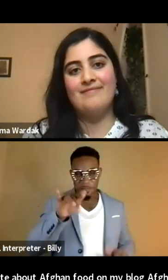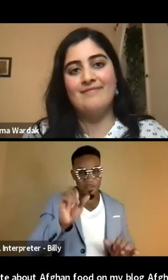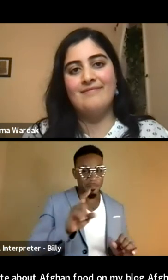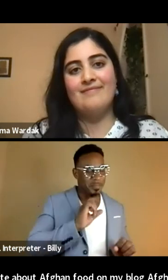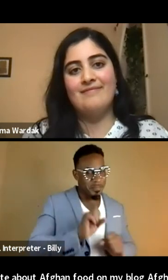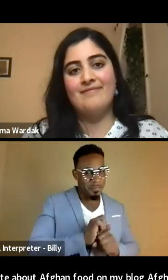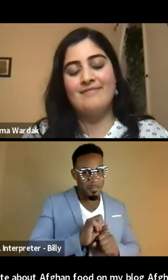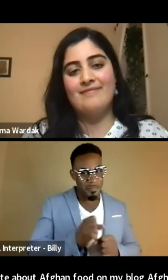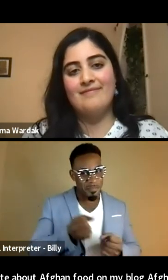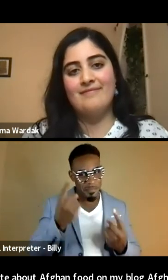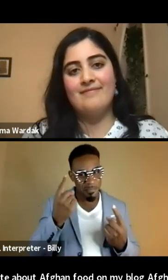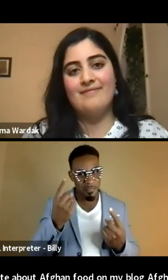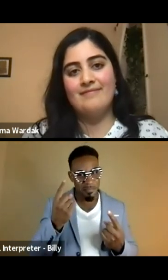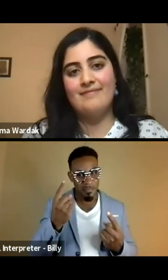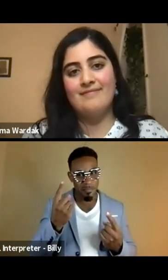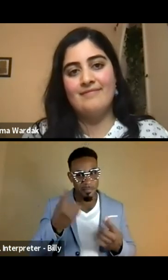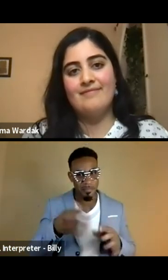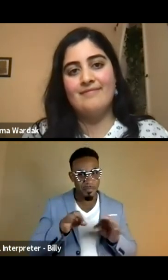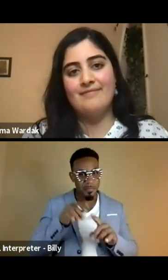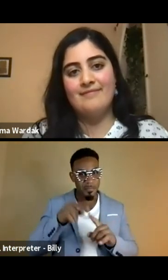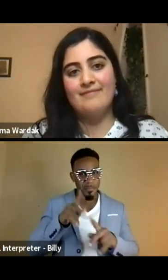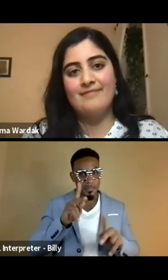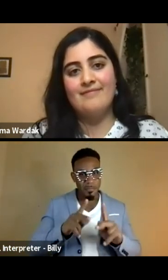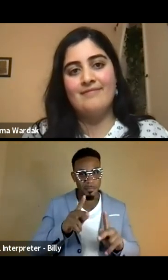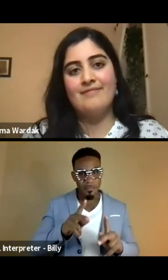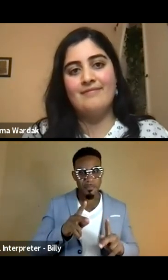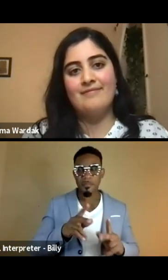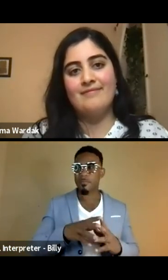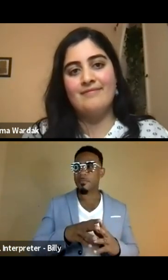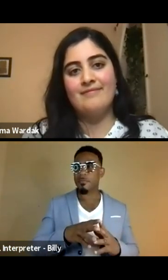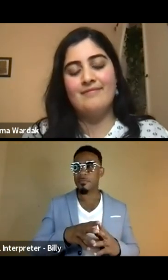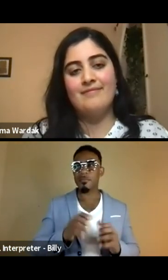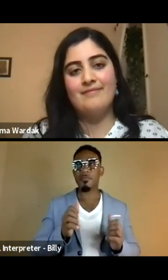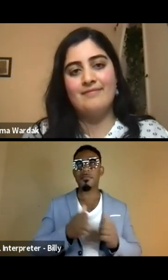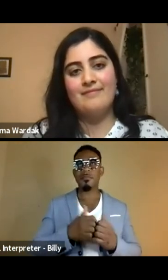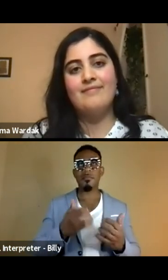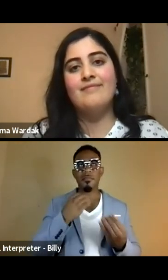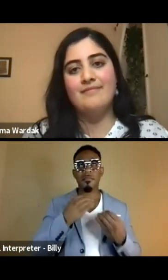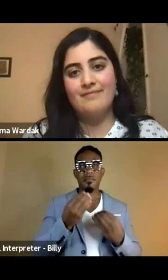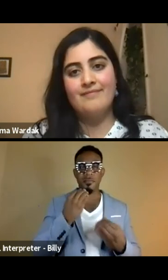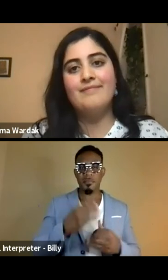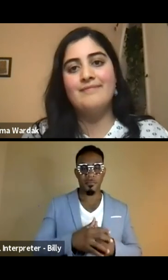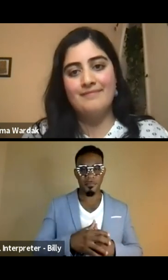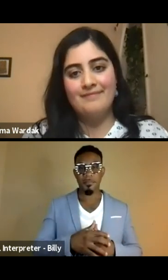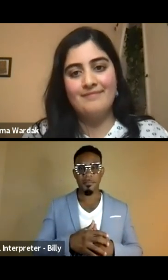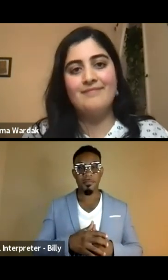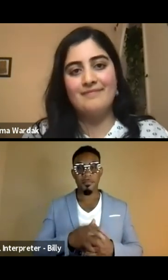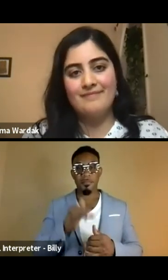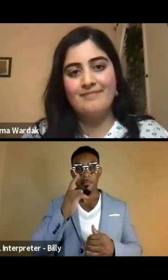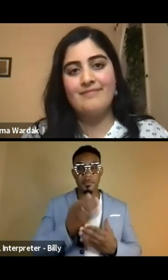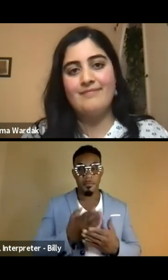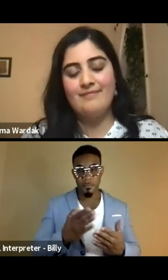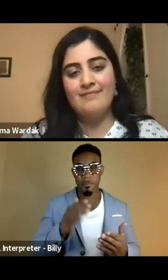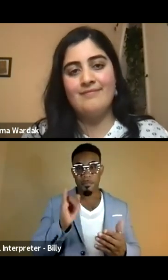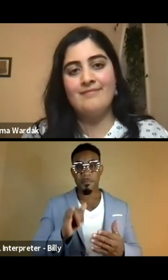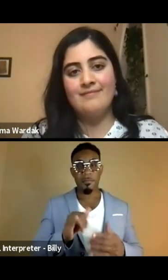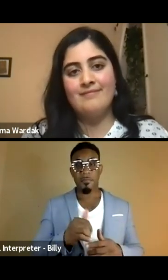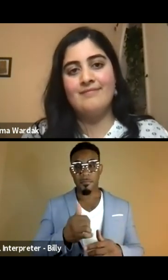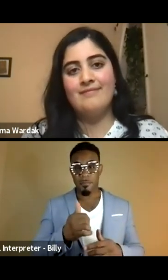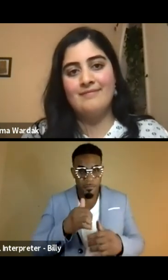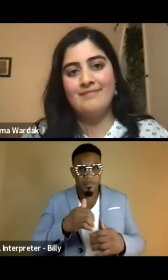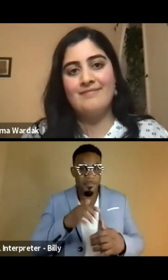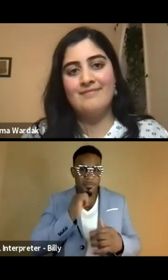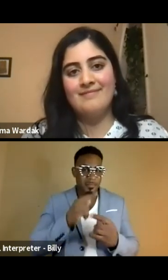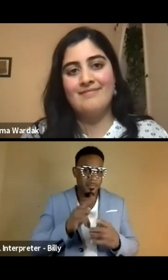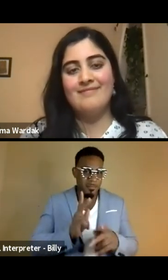really understand the essence of people, uh, without eating the food. And that's one of the things any production I've